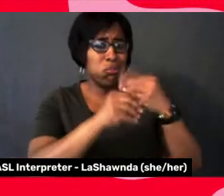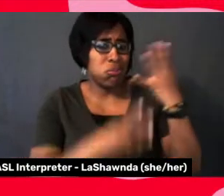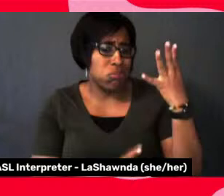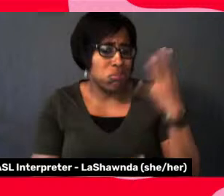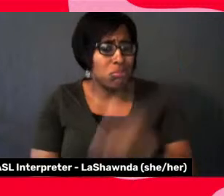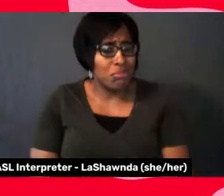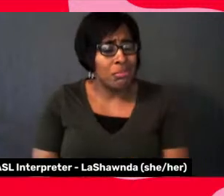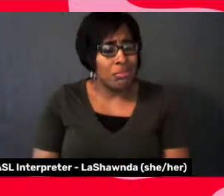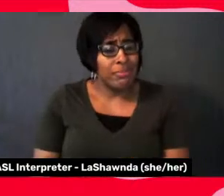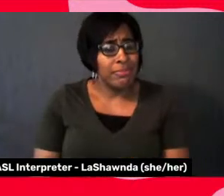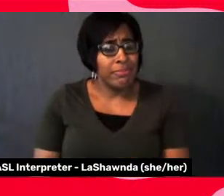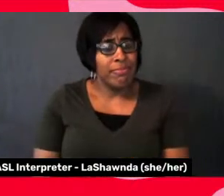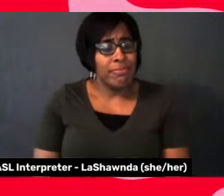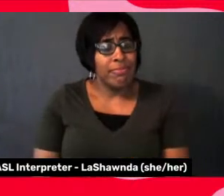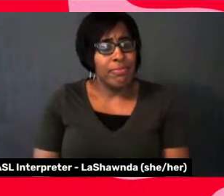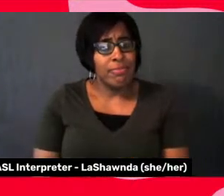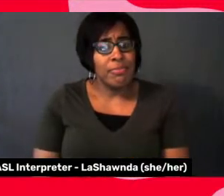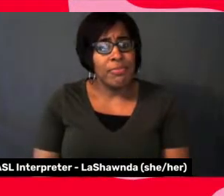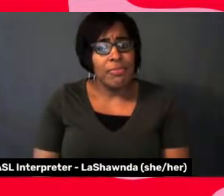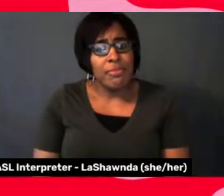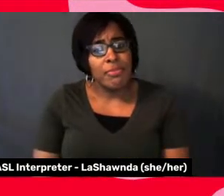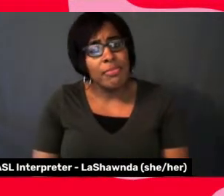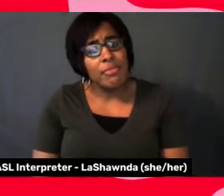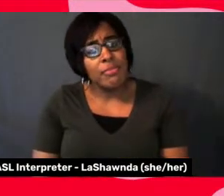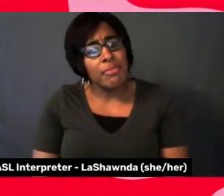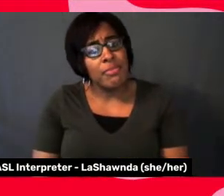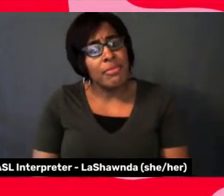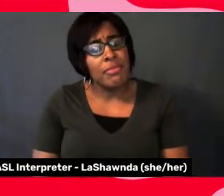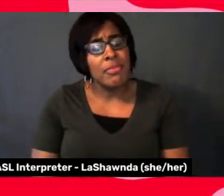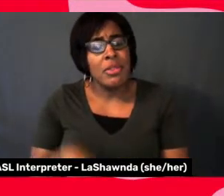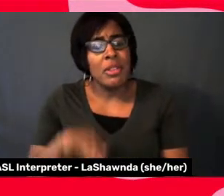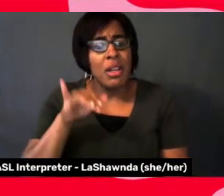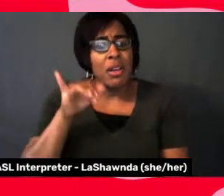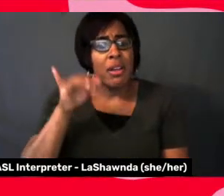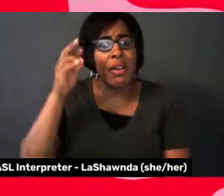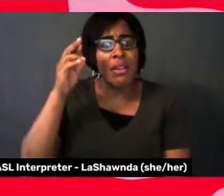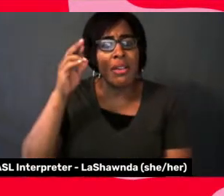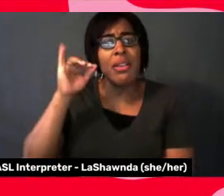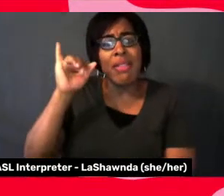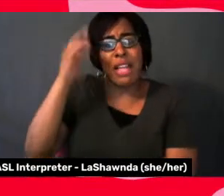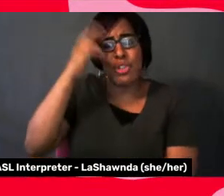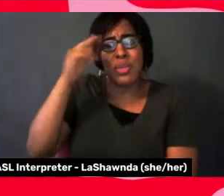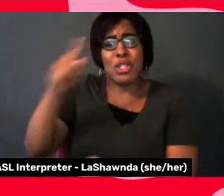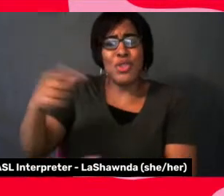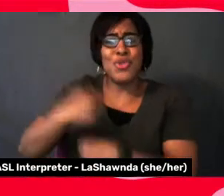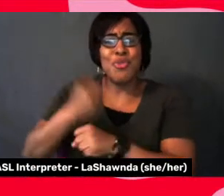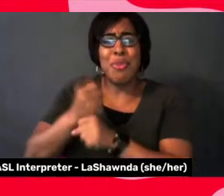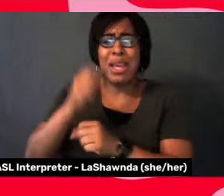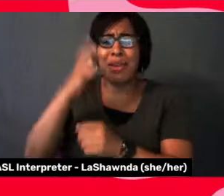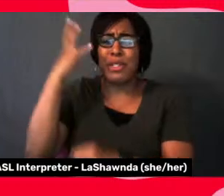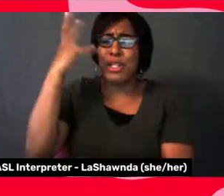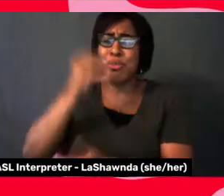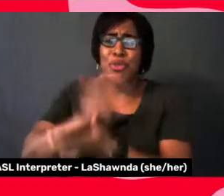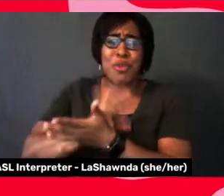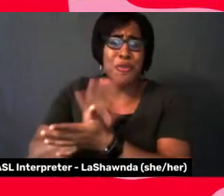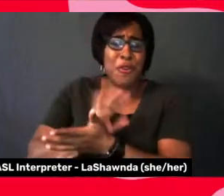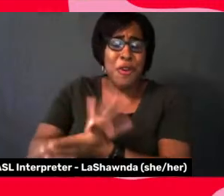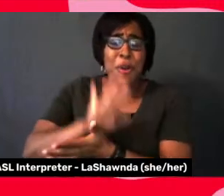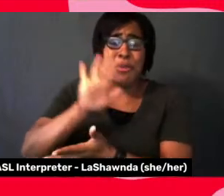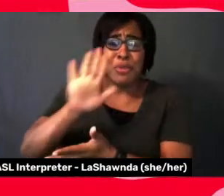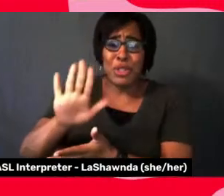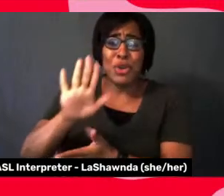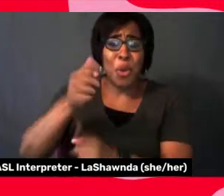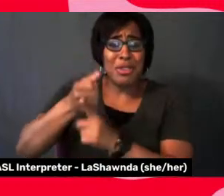Yes. Melaina. That's how you can do such beautiful, such beautiful films, my lady. Thank It's working. It's working.